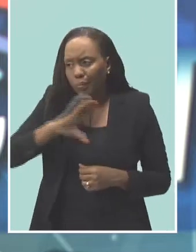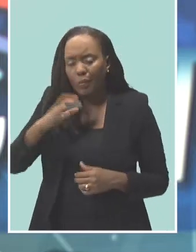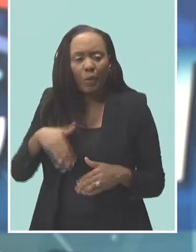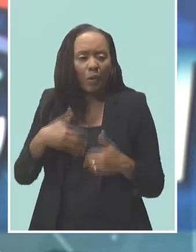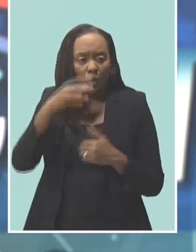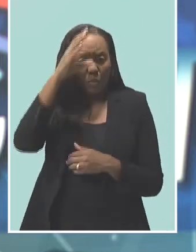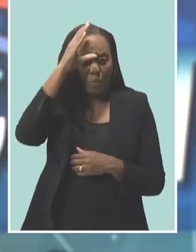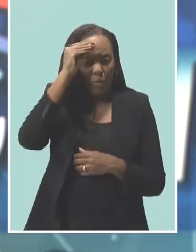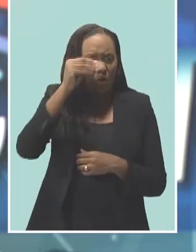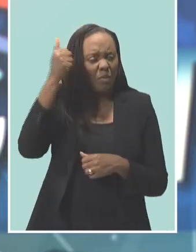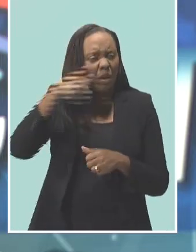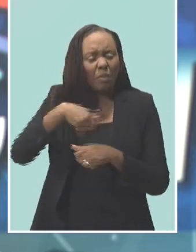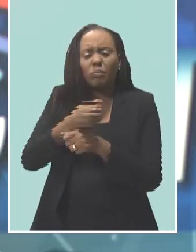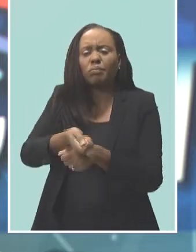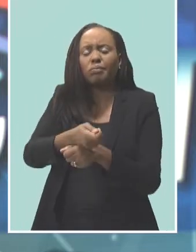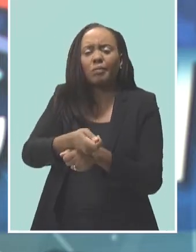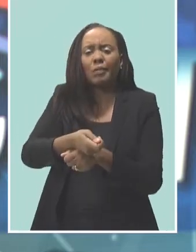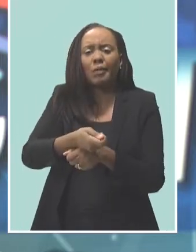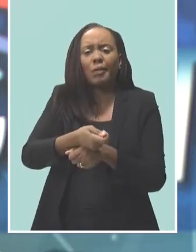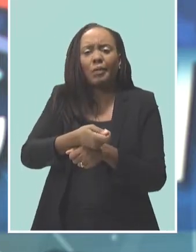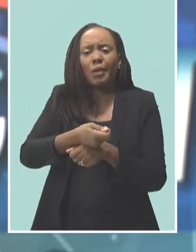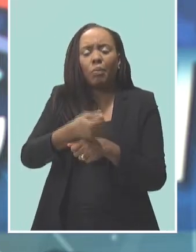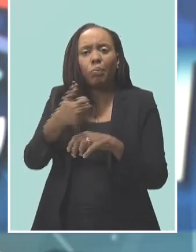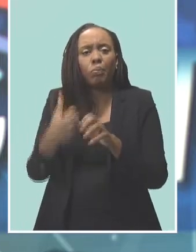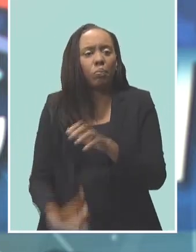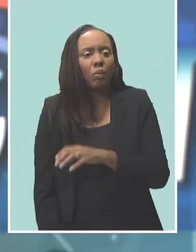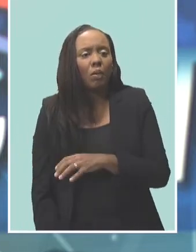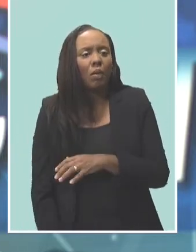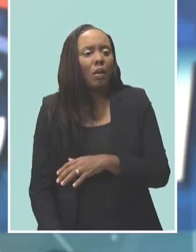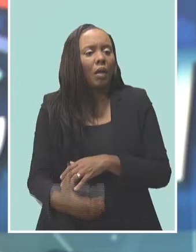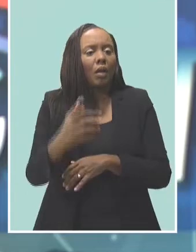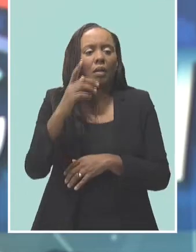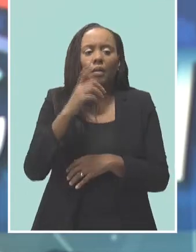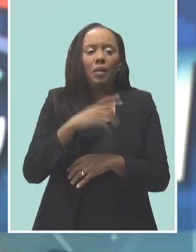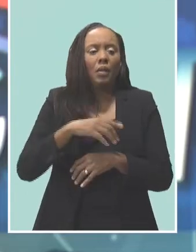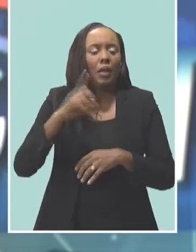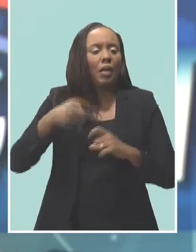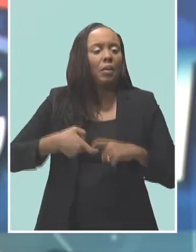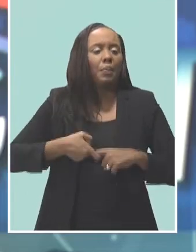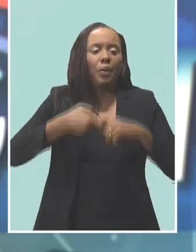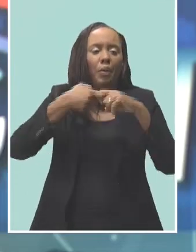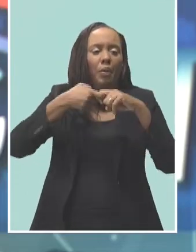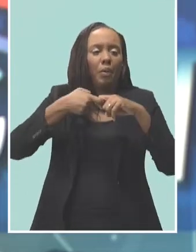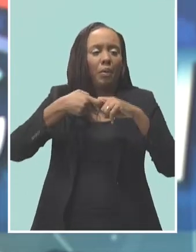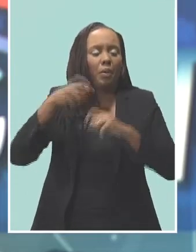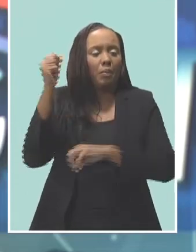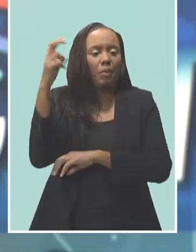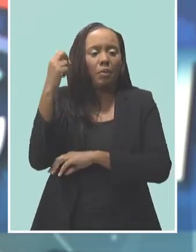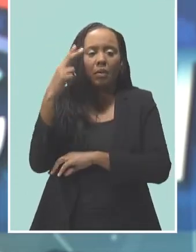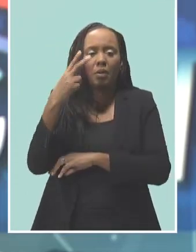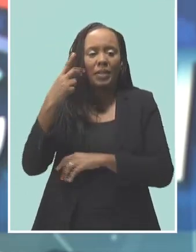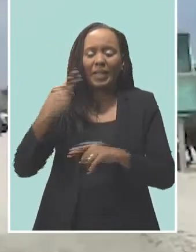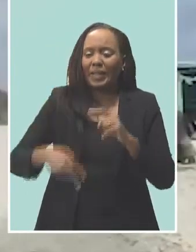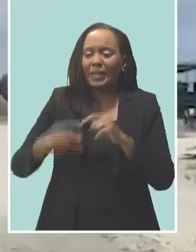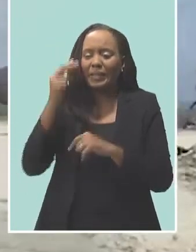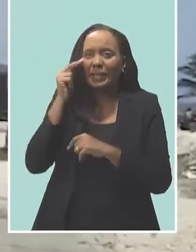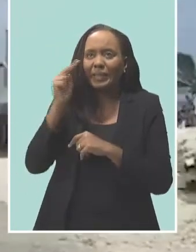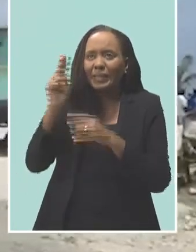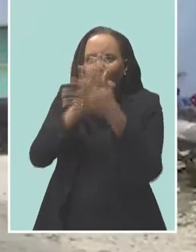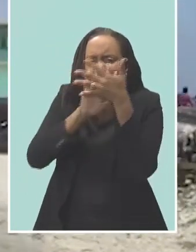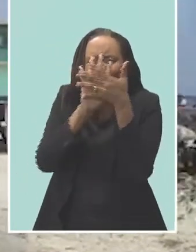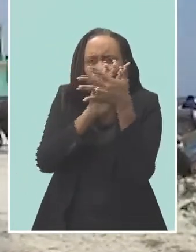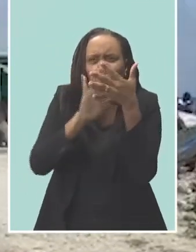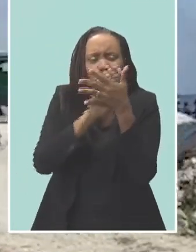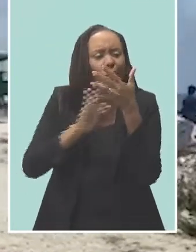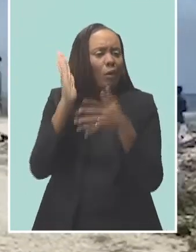Game Fishing Association, Amali Mares, was called off around noon today due to poor visibility. The efforts are set to continue